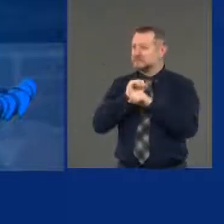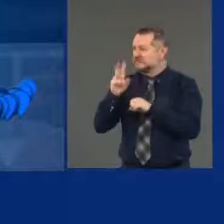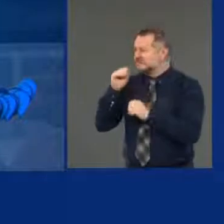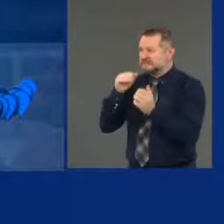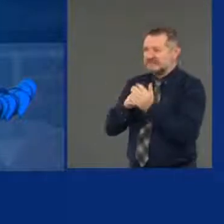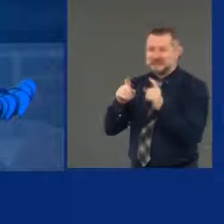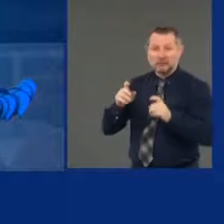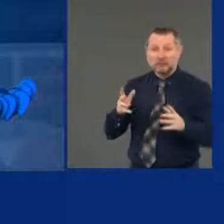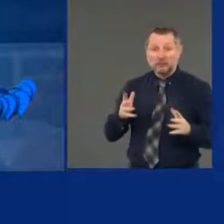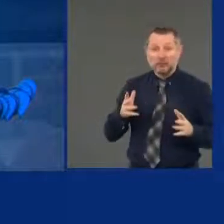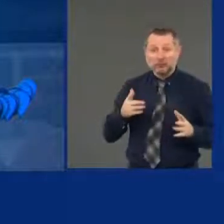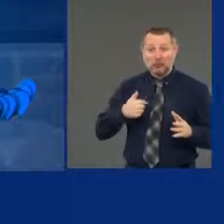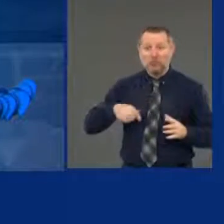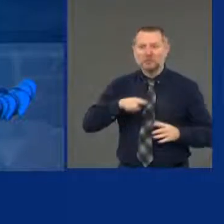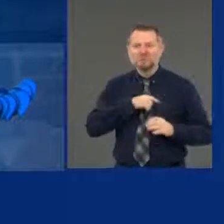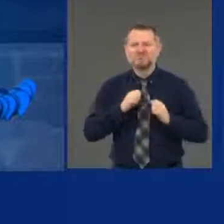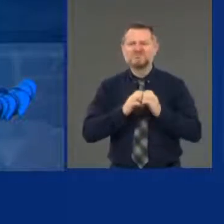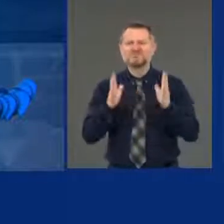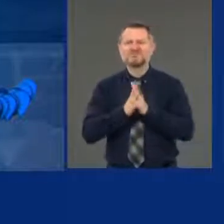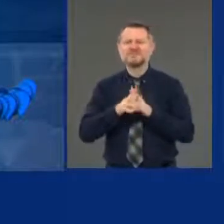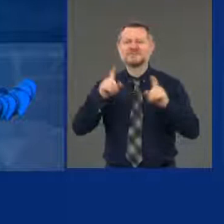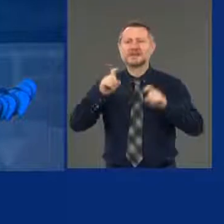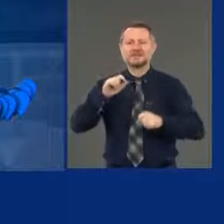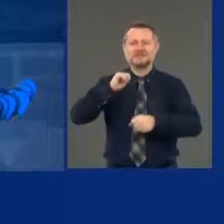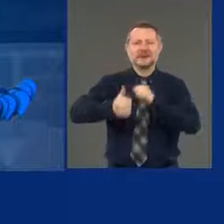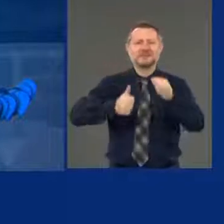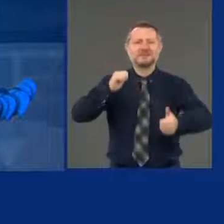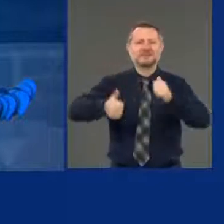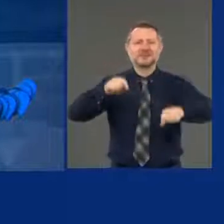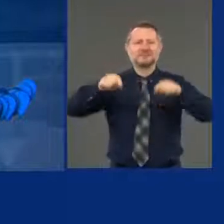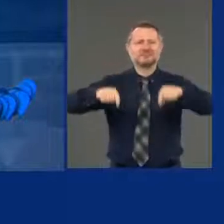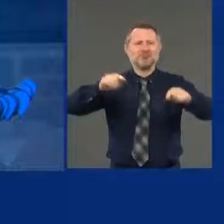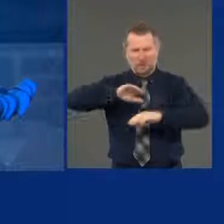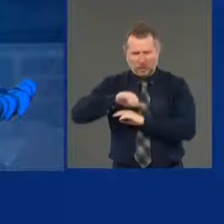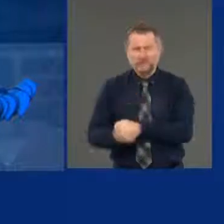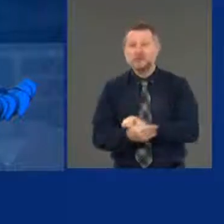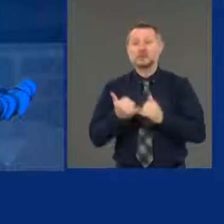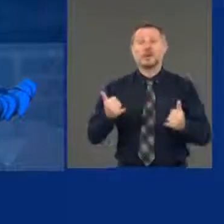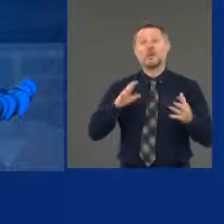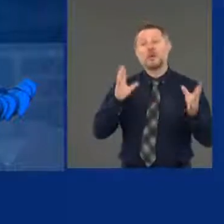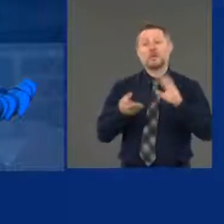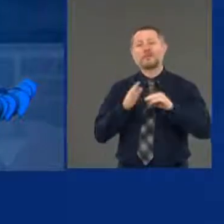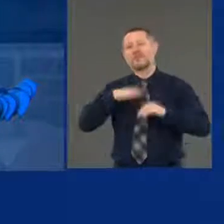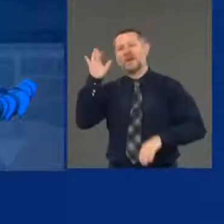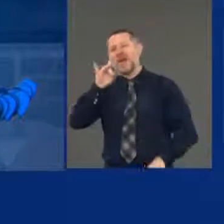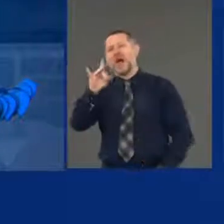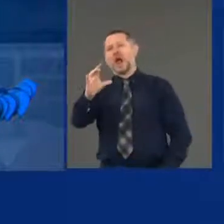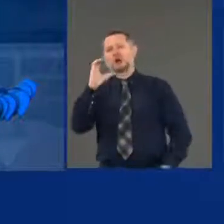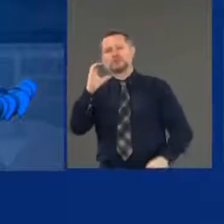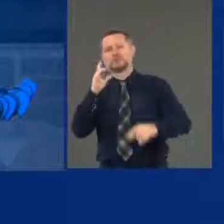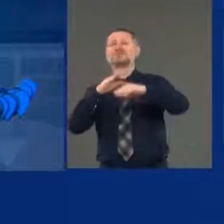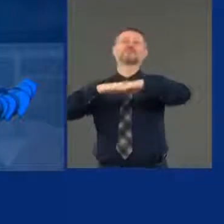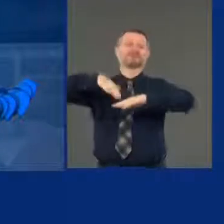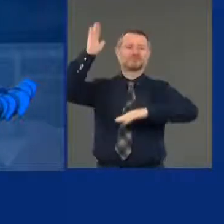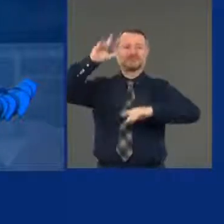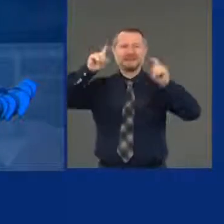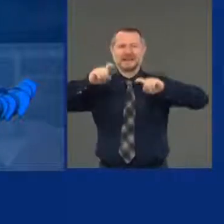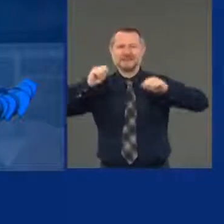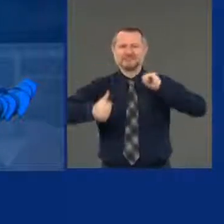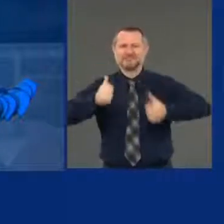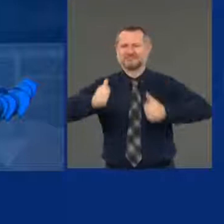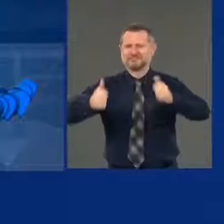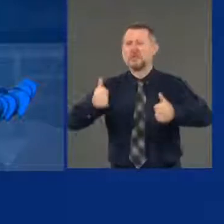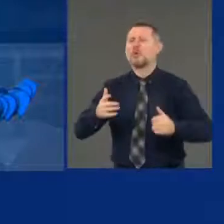overnight. We now have 800 testing sites in the state of New York. This is all new, all created.